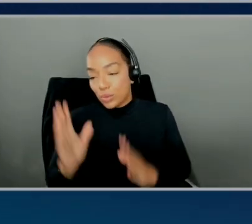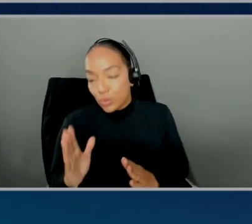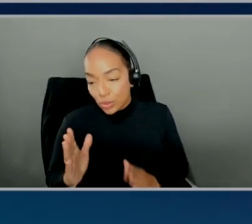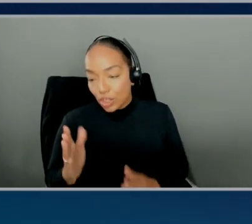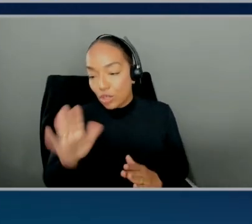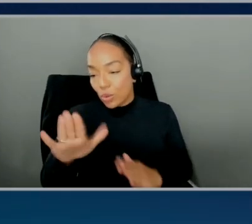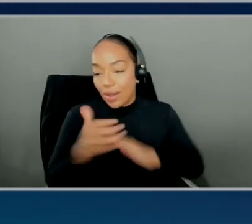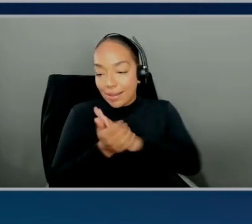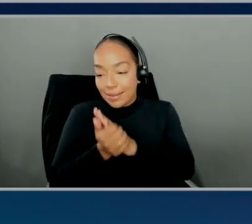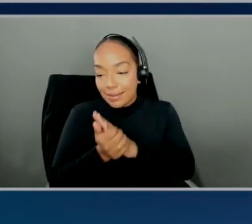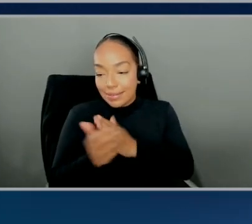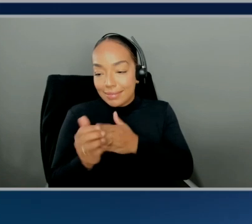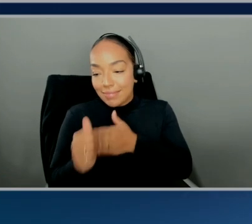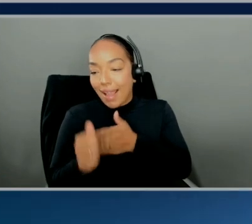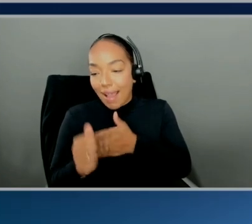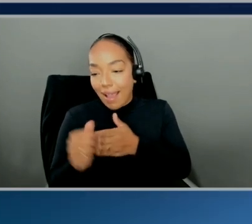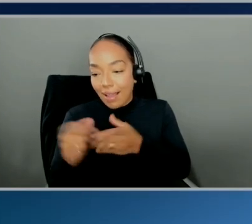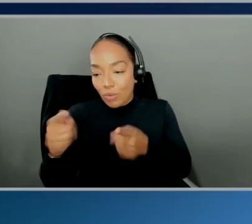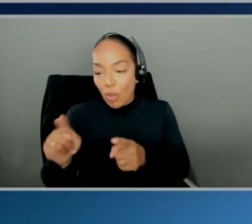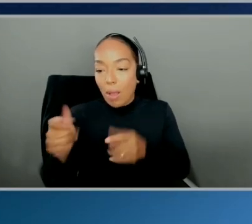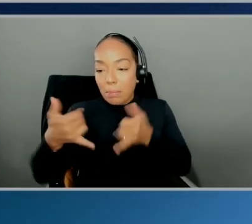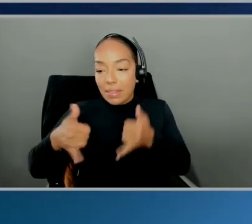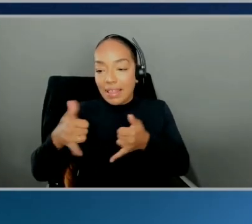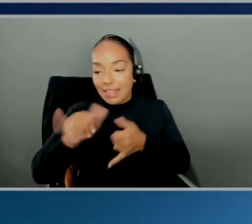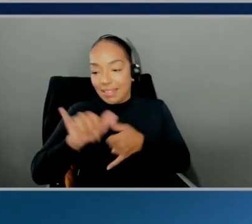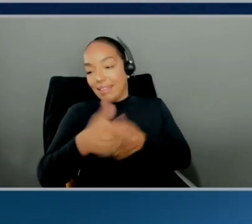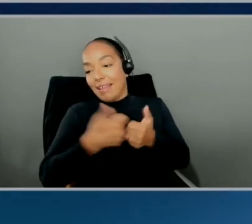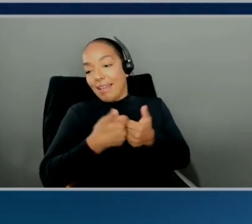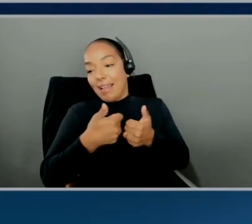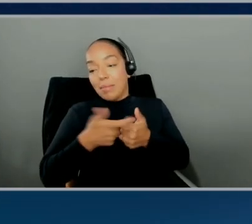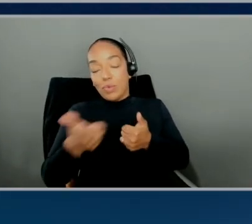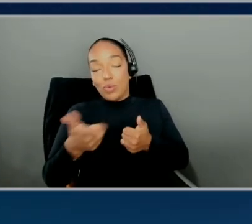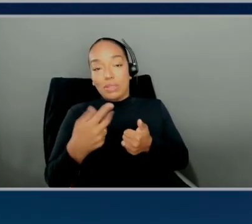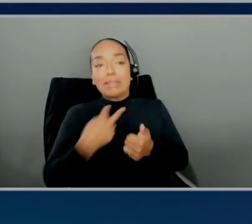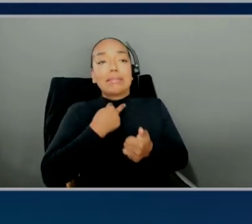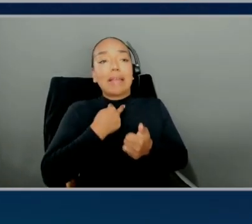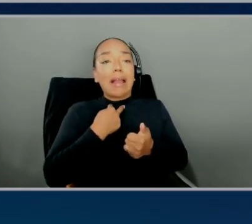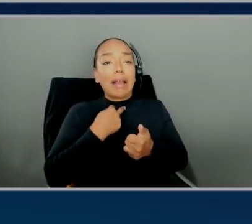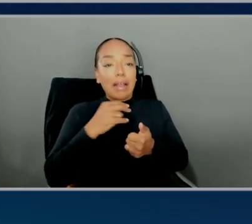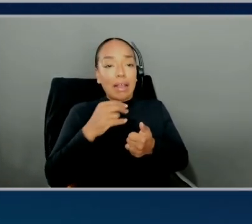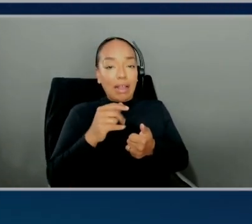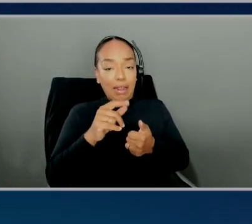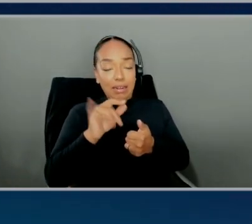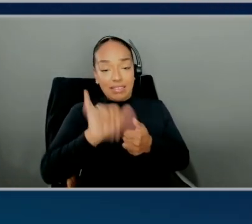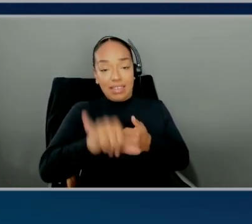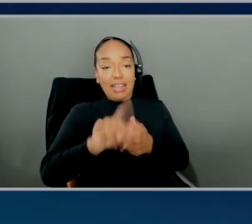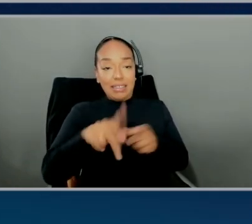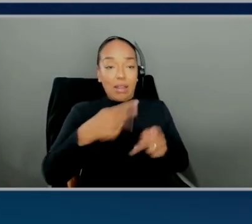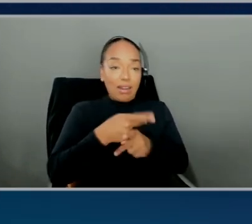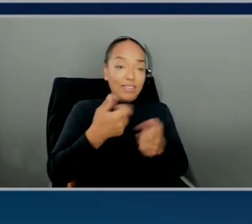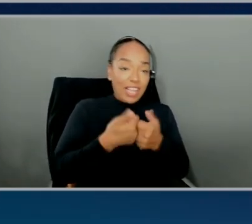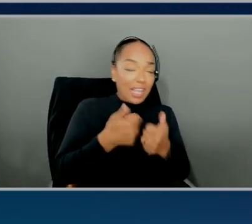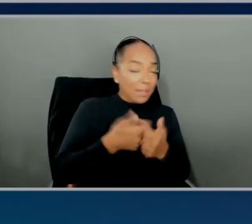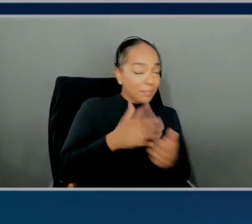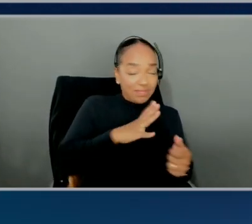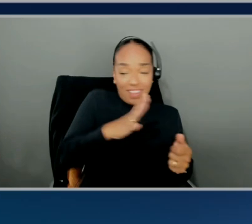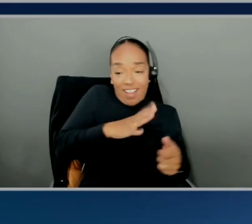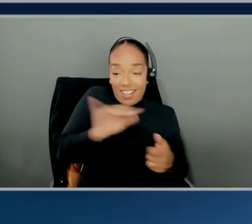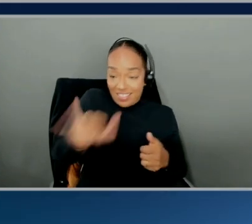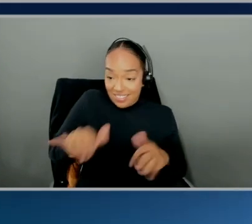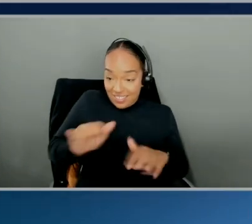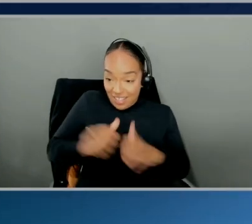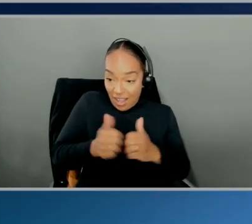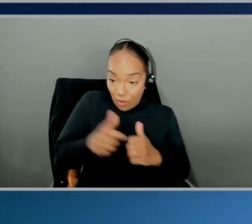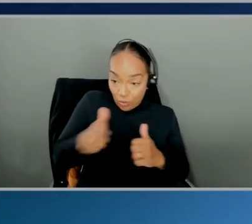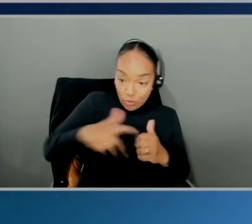you're playing this game. So, if you run into questions or you get stuck, by the way, getting stuck in a game like this, that's okay. That's where the learning happens, right? When you get stuck,